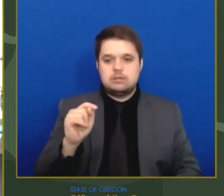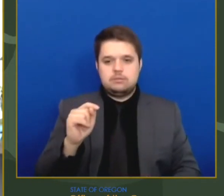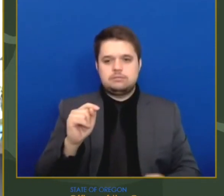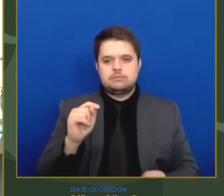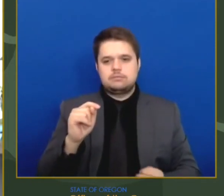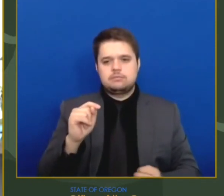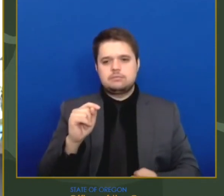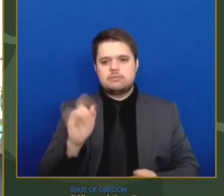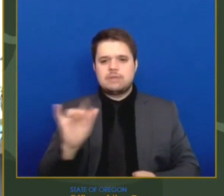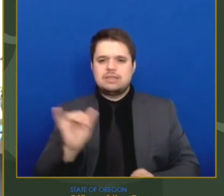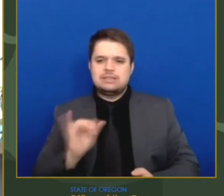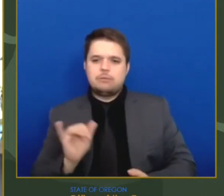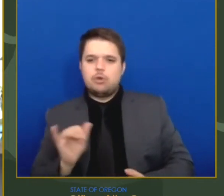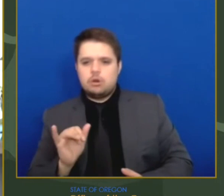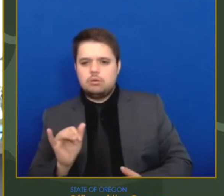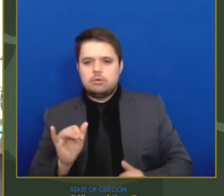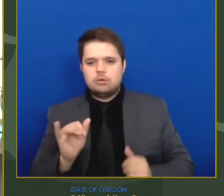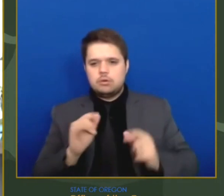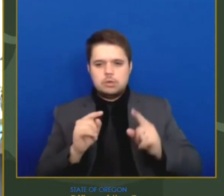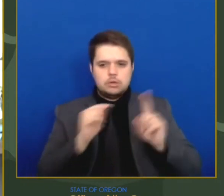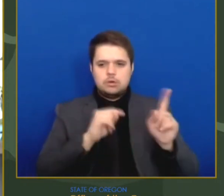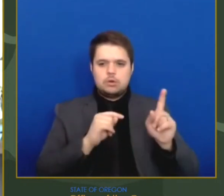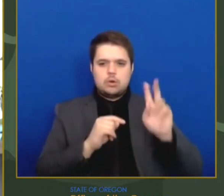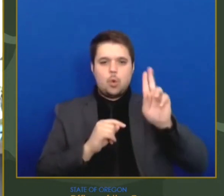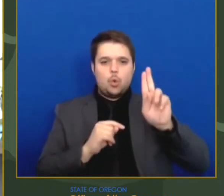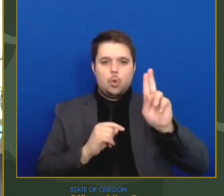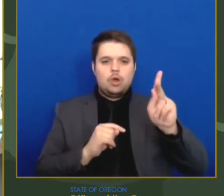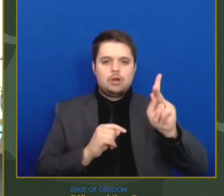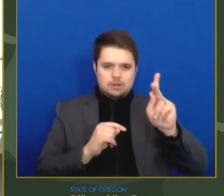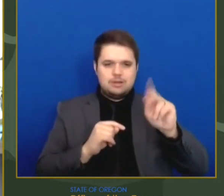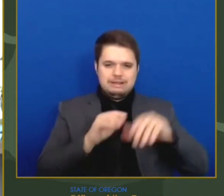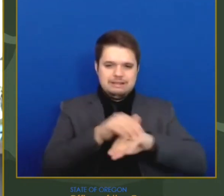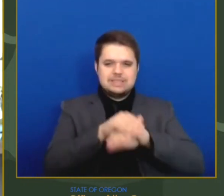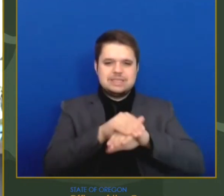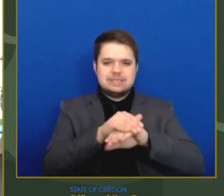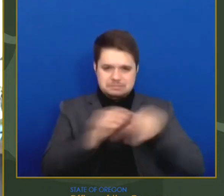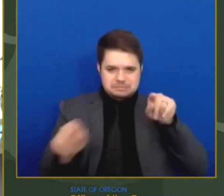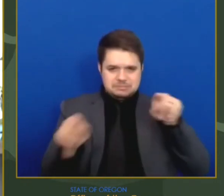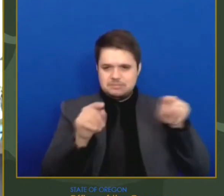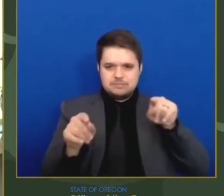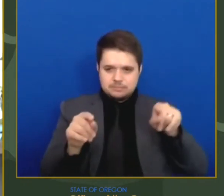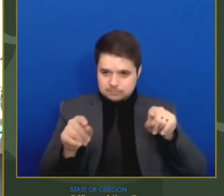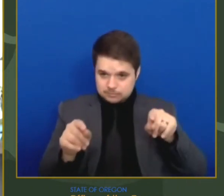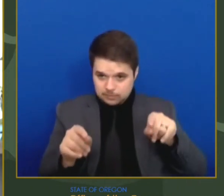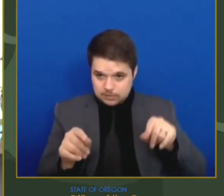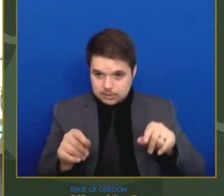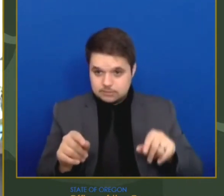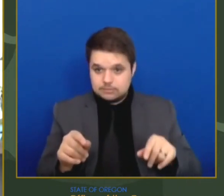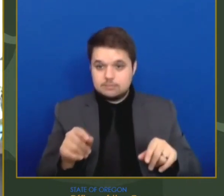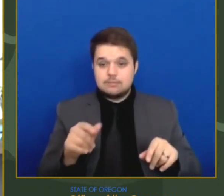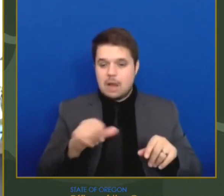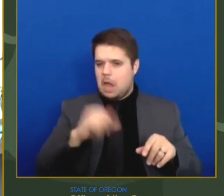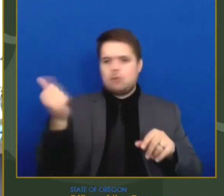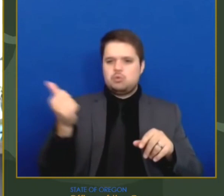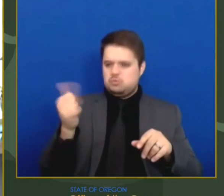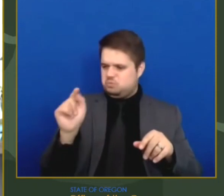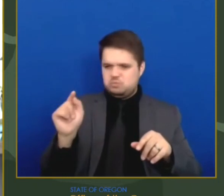strain that first found in the United Kingdom, and a newer virus mutation known as